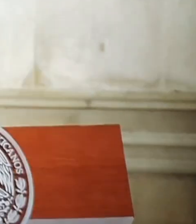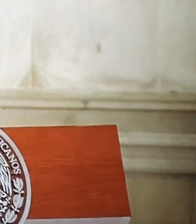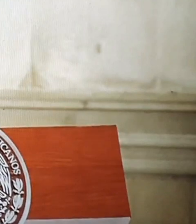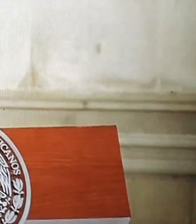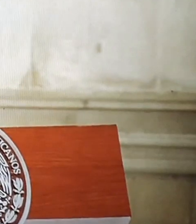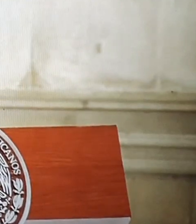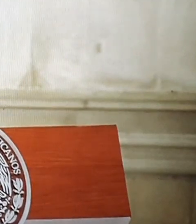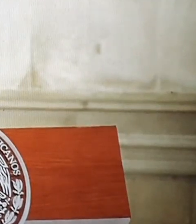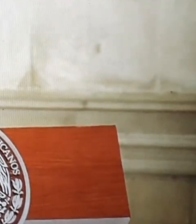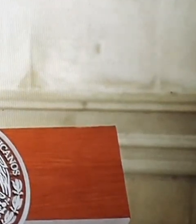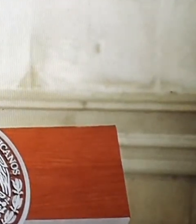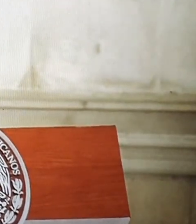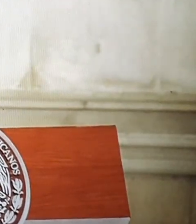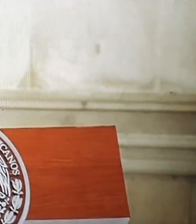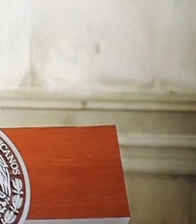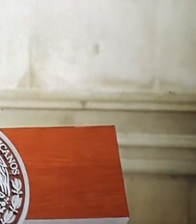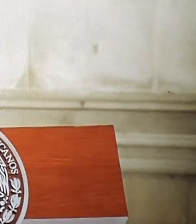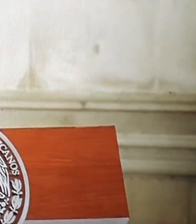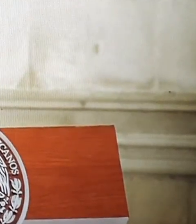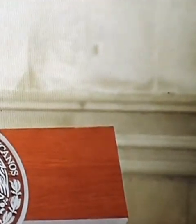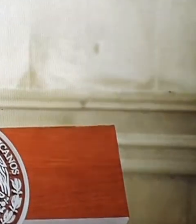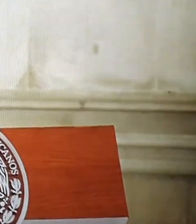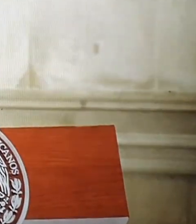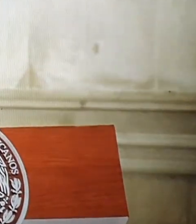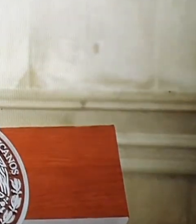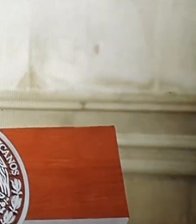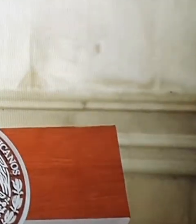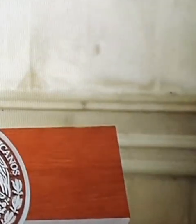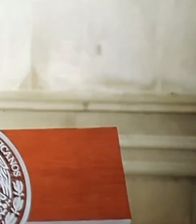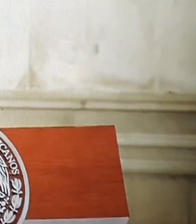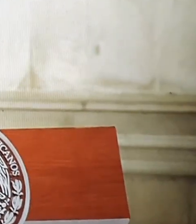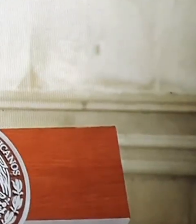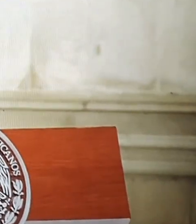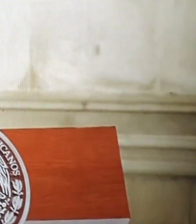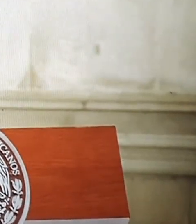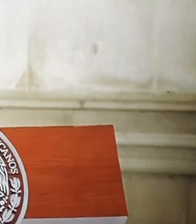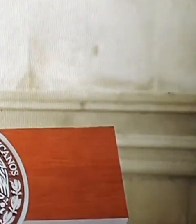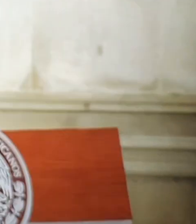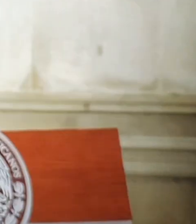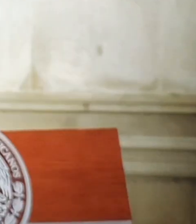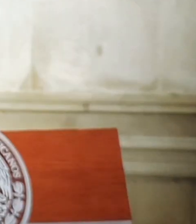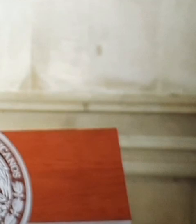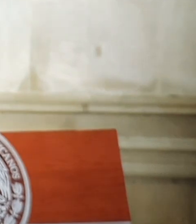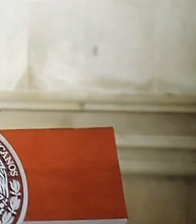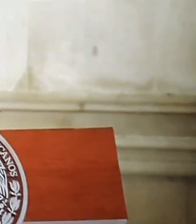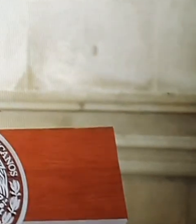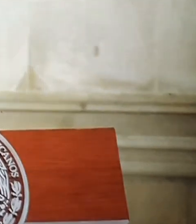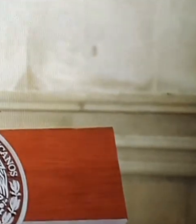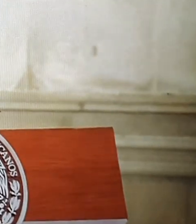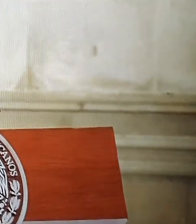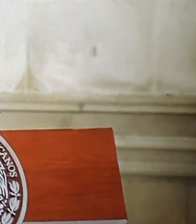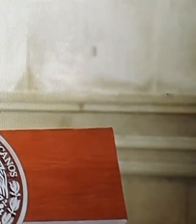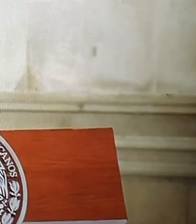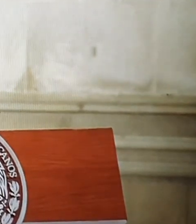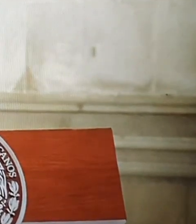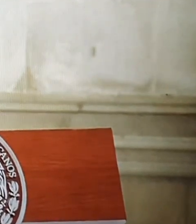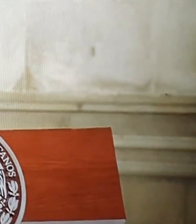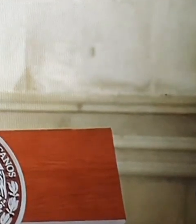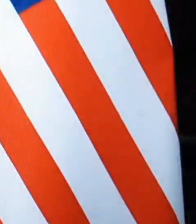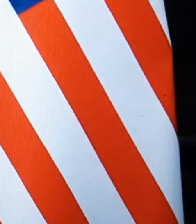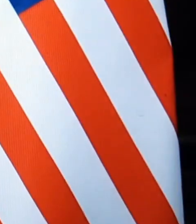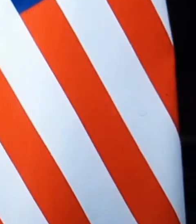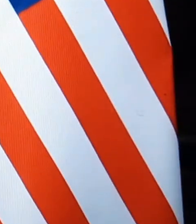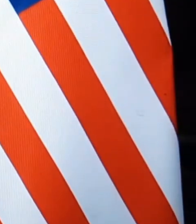fentanyl at the border. And today, we've discussed how all three of us can continue to deepen and strengthen